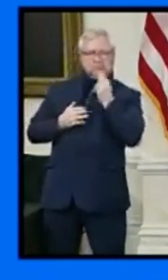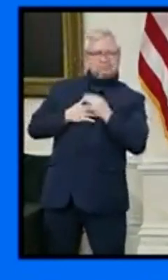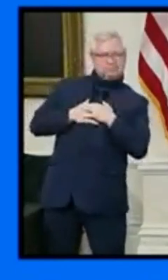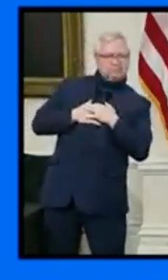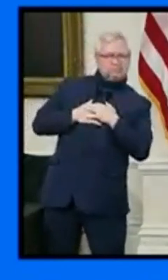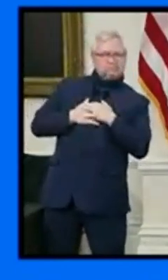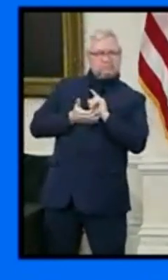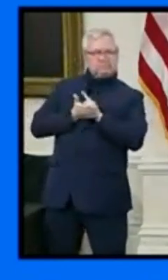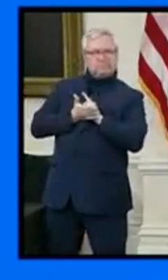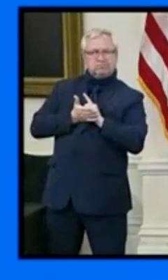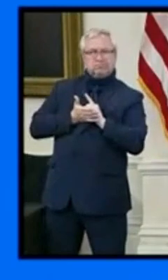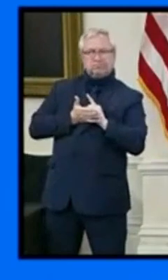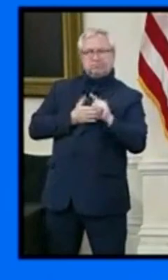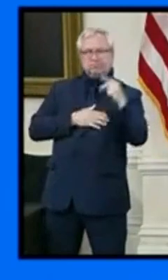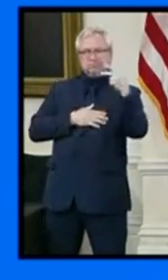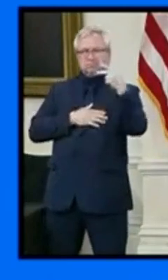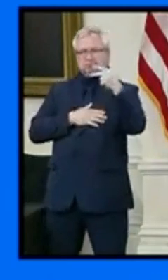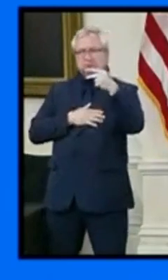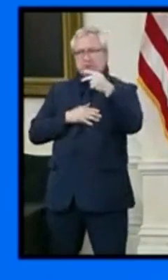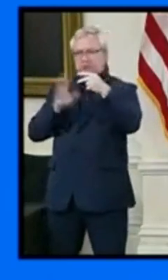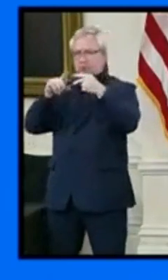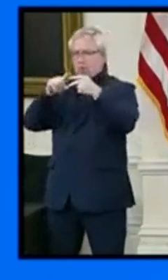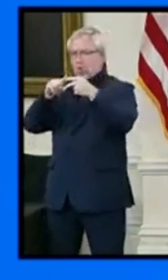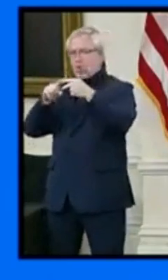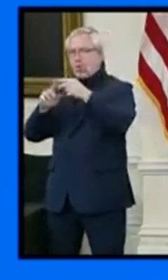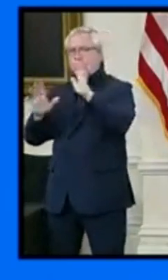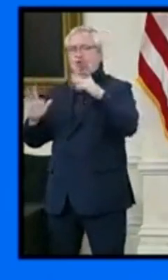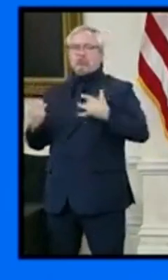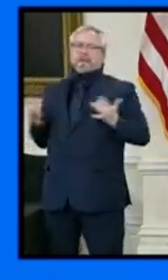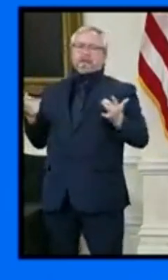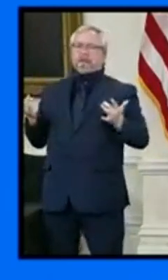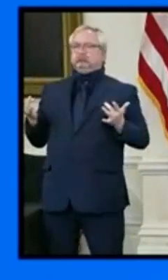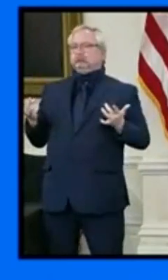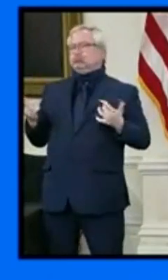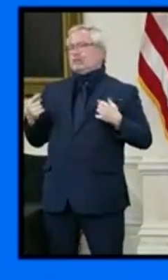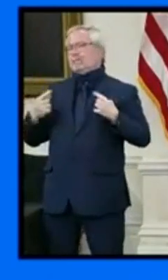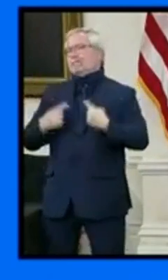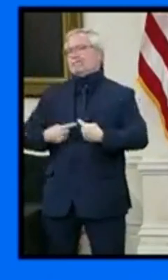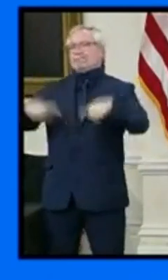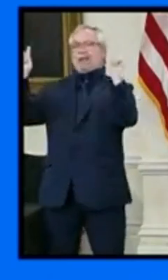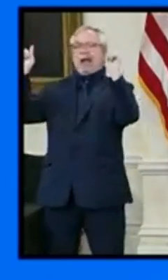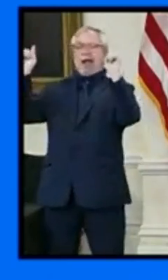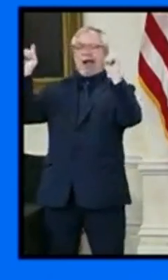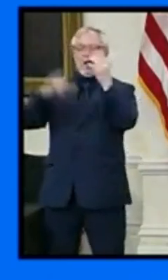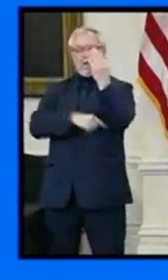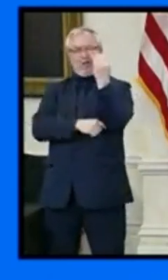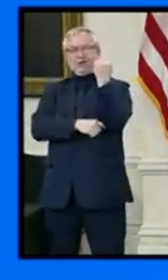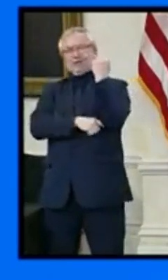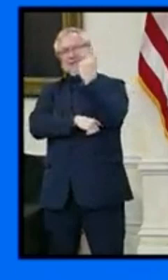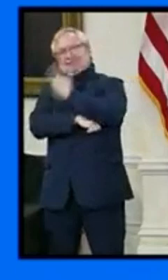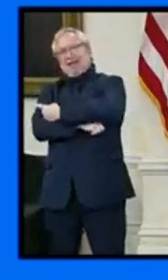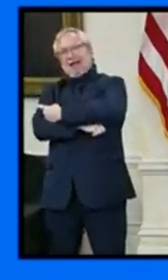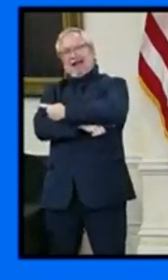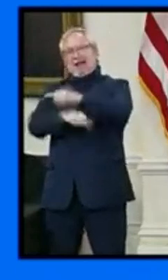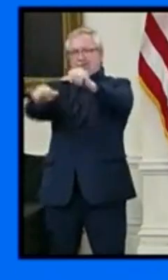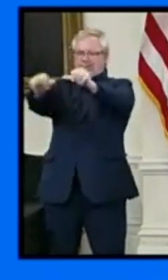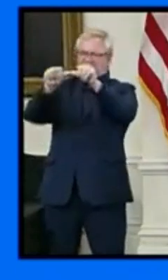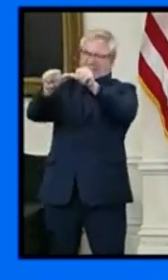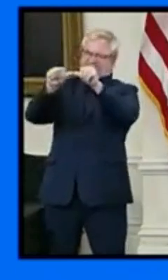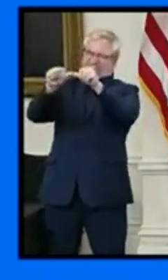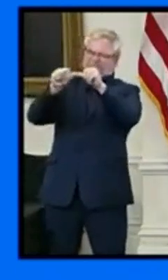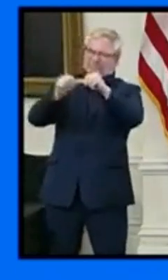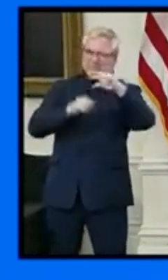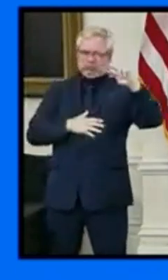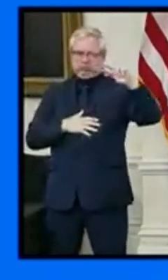pleased to announce that Maryland has achieved the 14-day trend of plateauing and declining